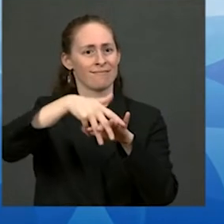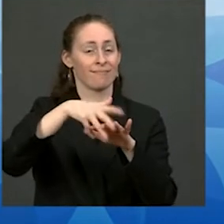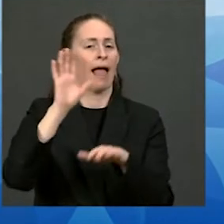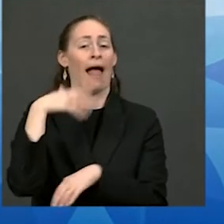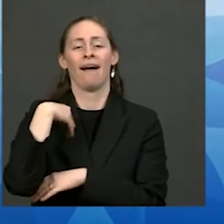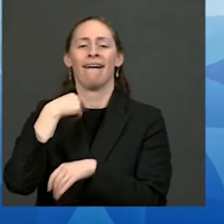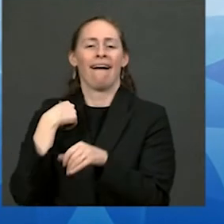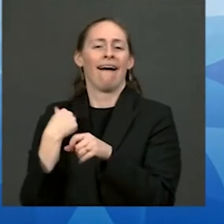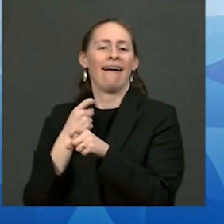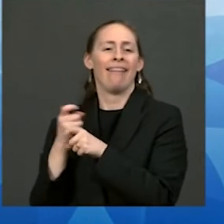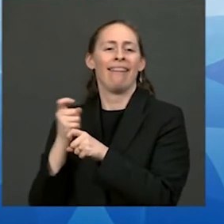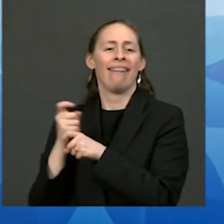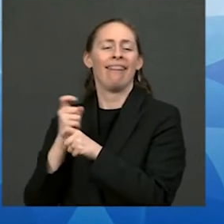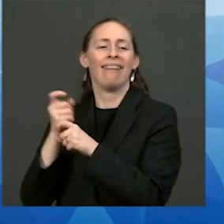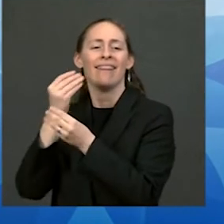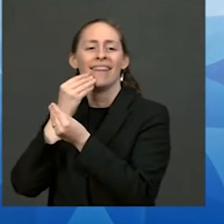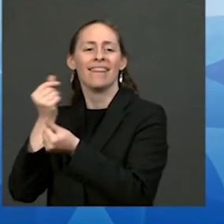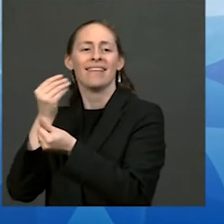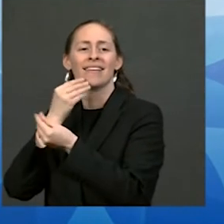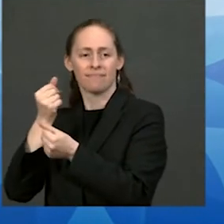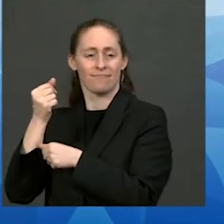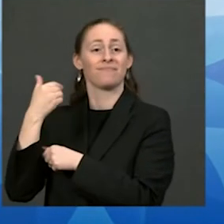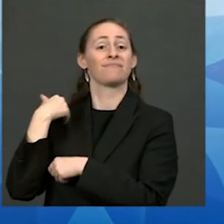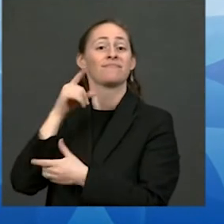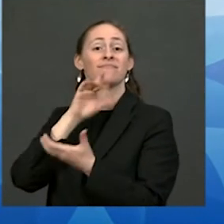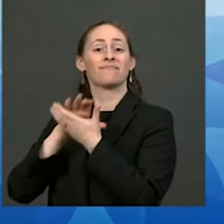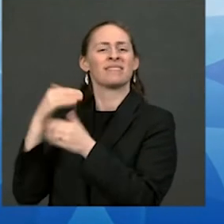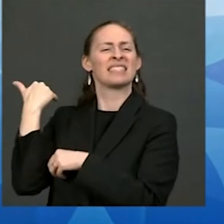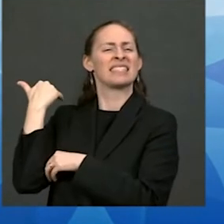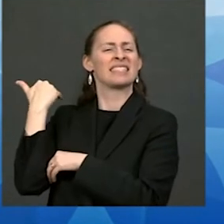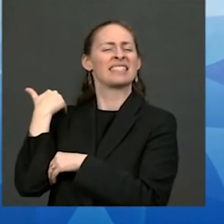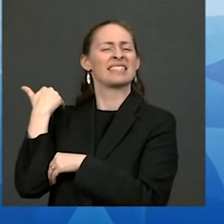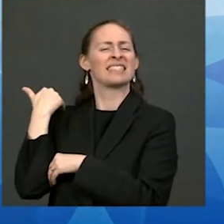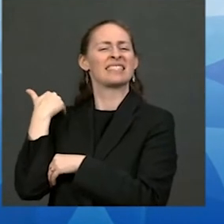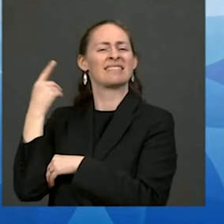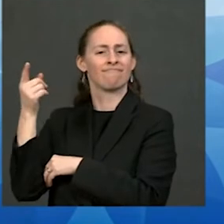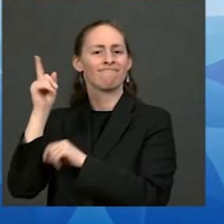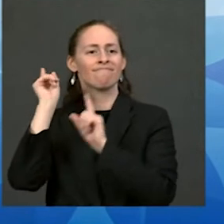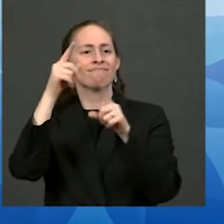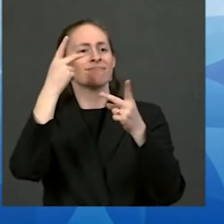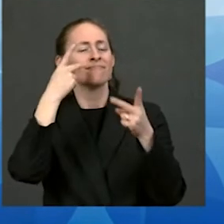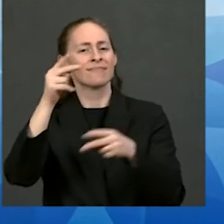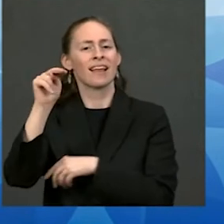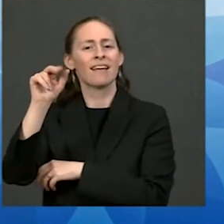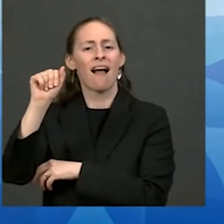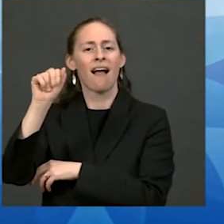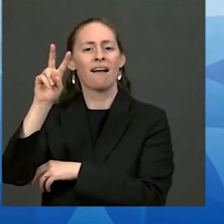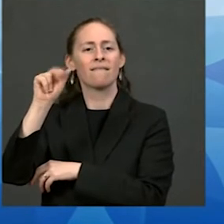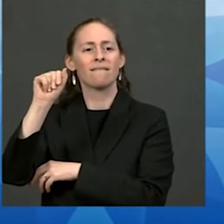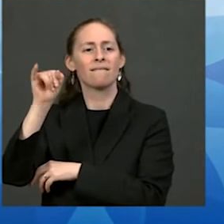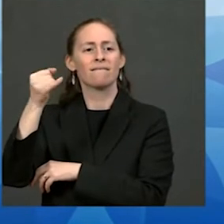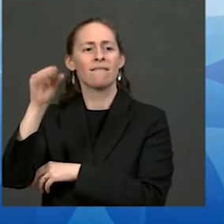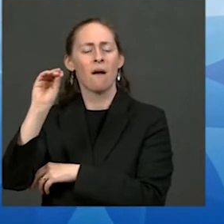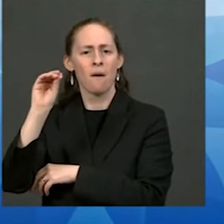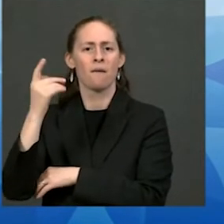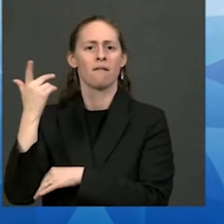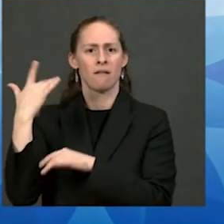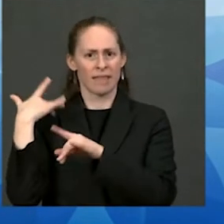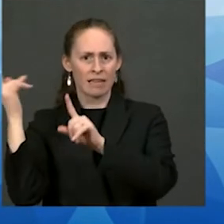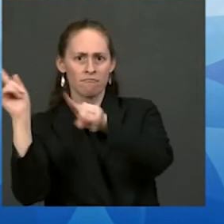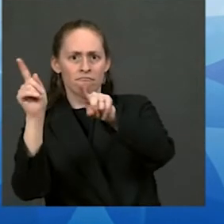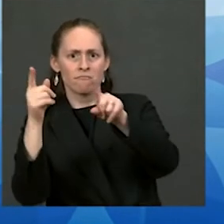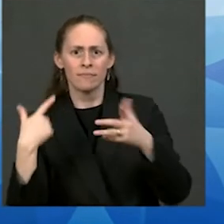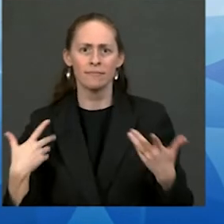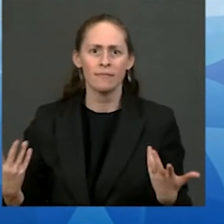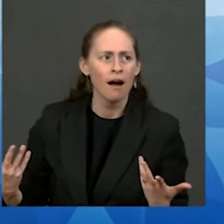Navajo nation so many times I'm worried she's not going to come home but look I've been proud I'm proud to of the